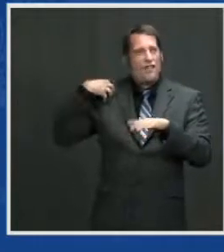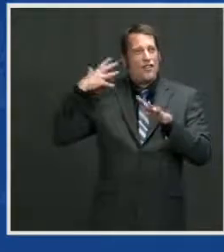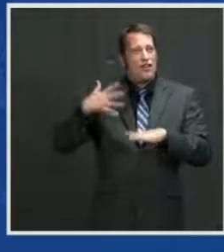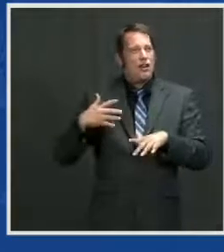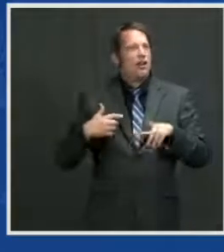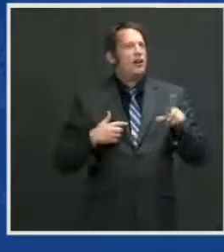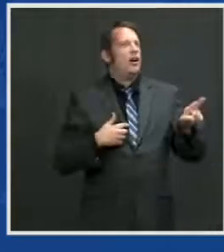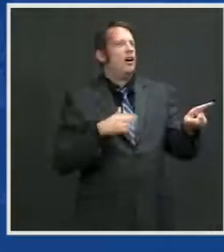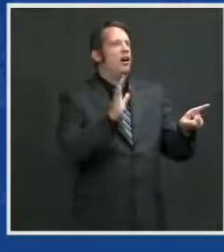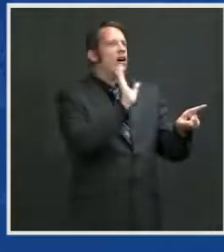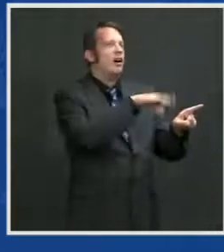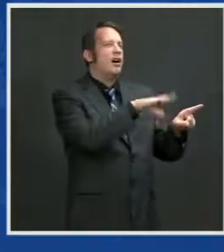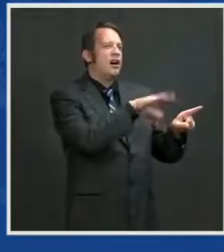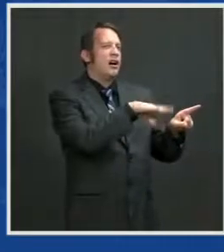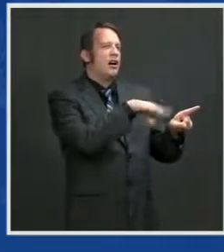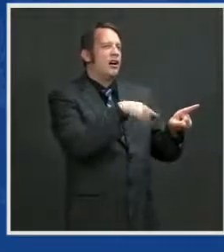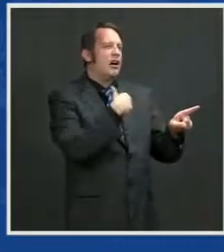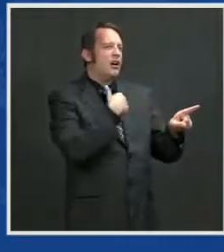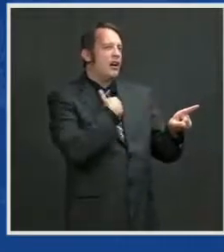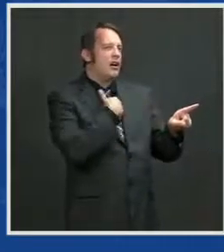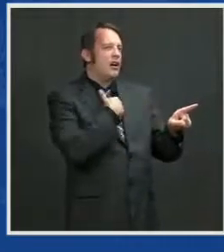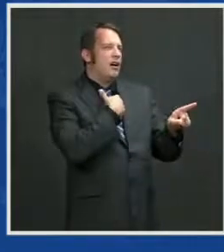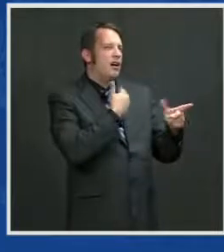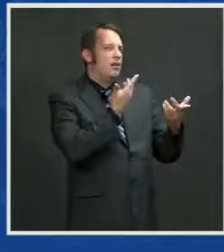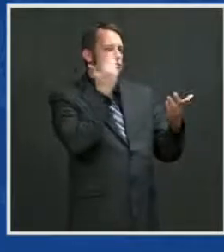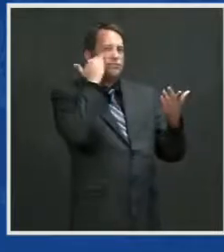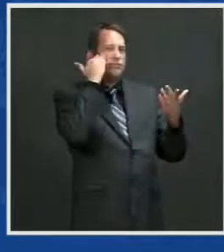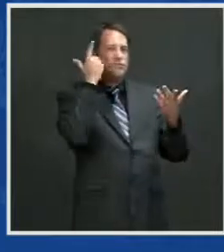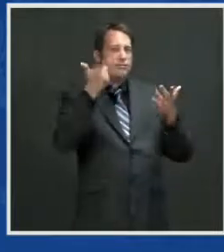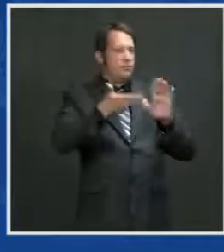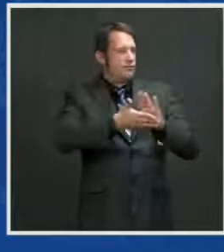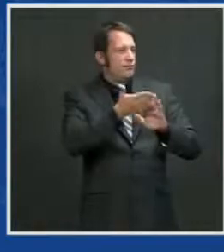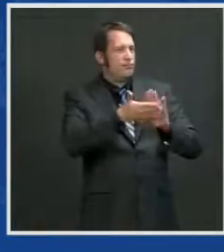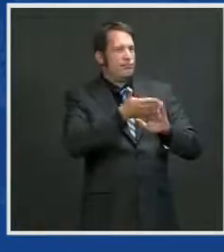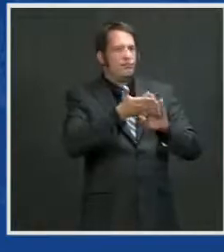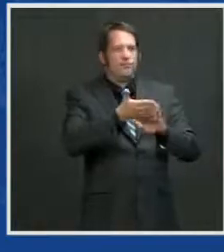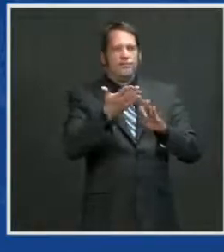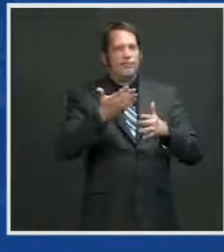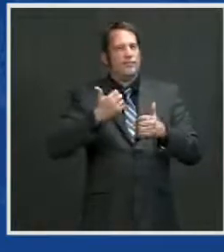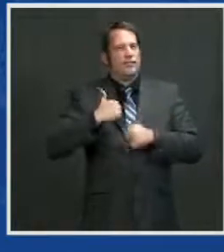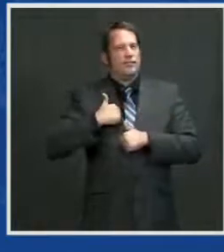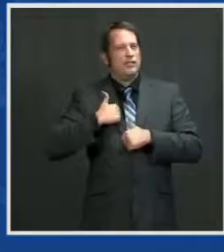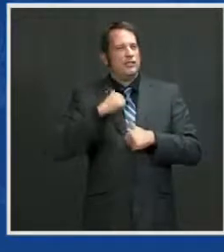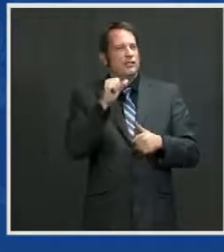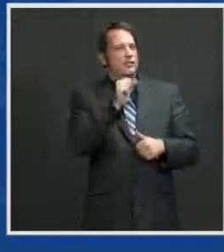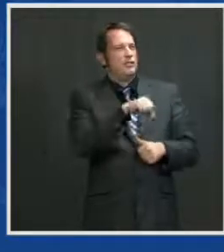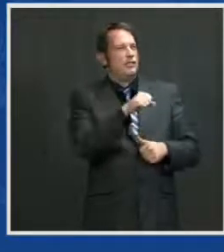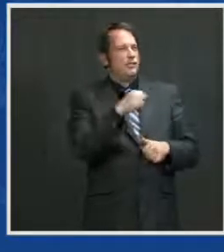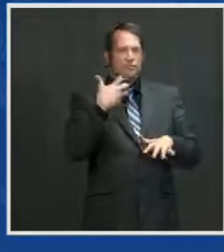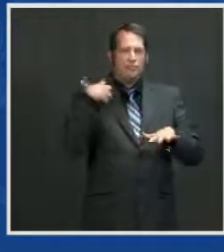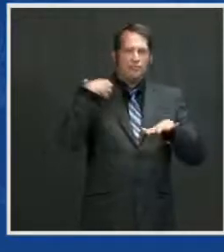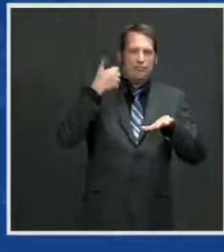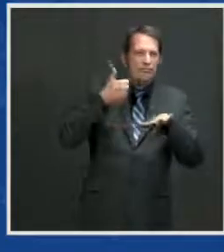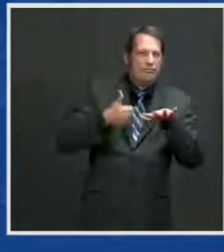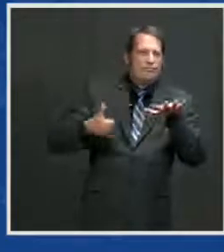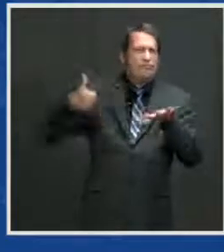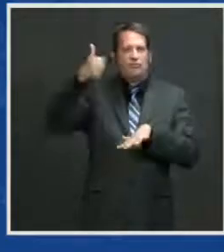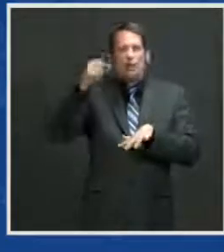I don't know who runs the military. Chief master sergeants. So, I just want you to know we know, okay?